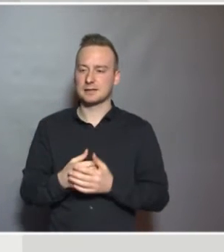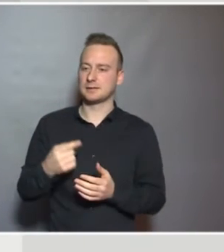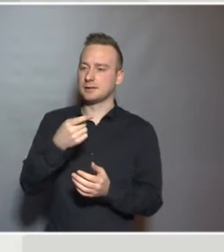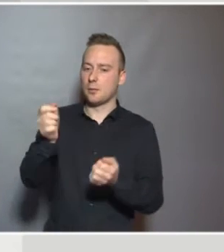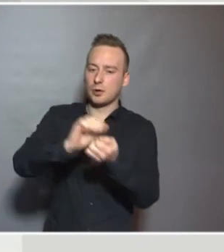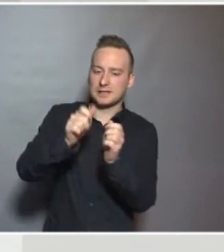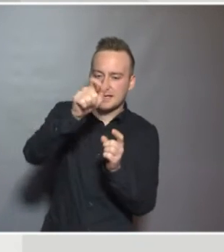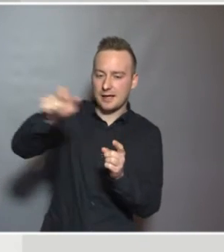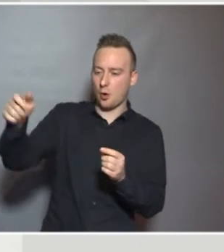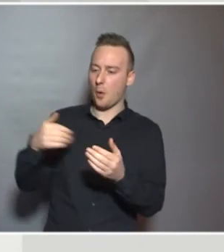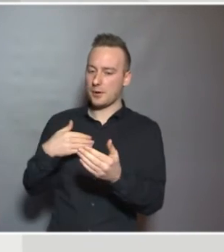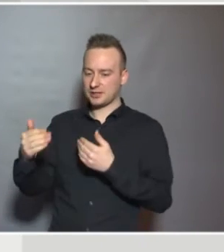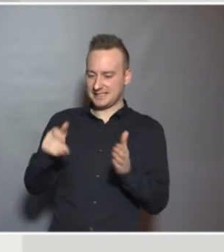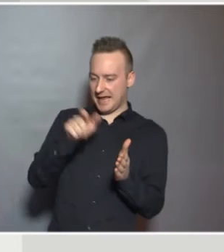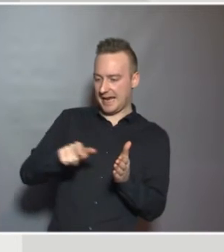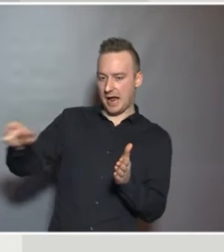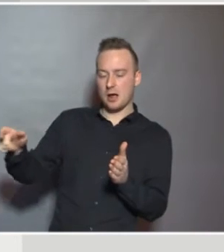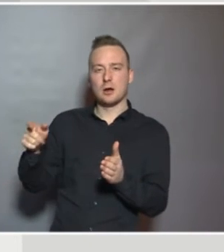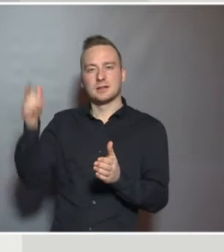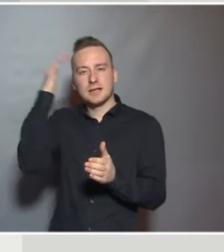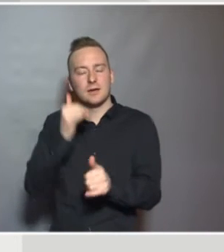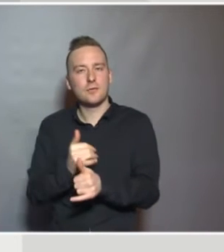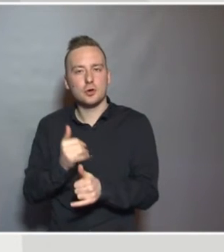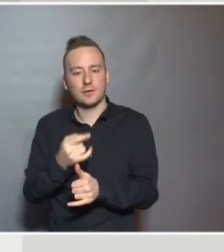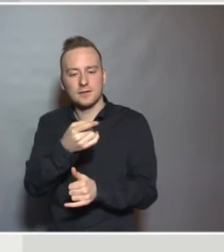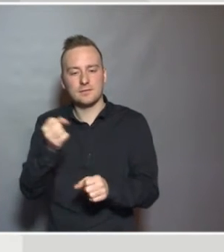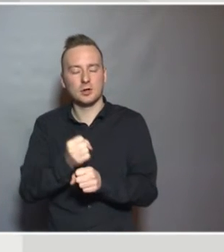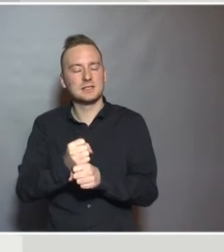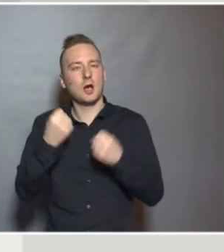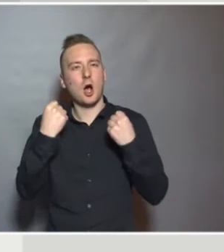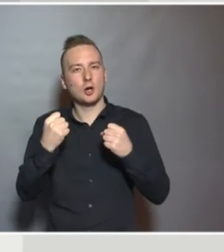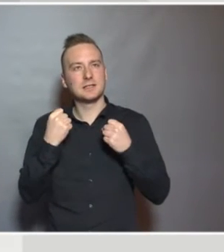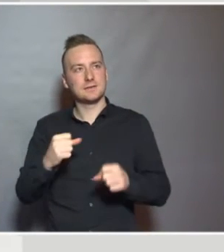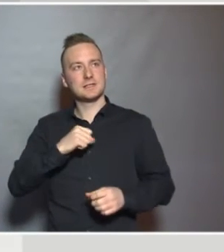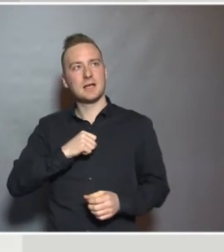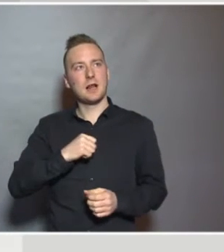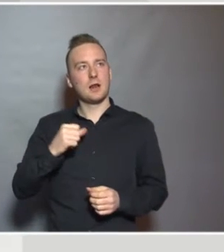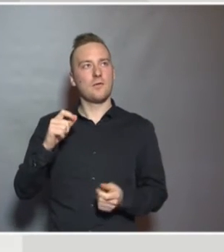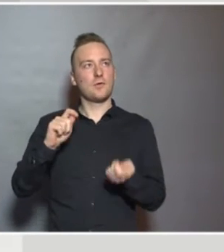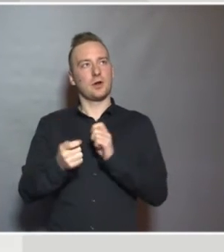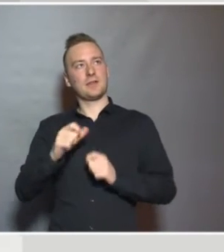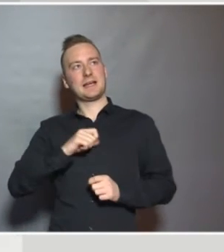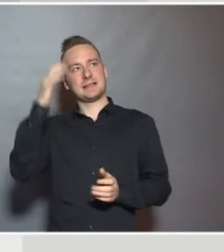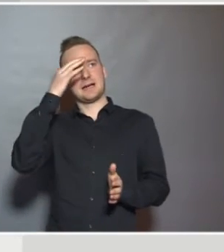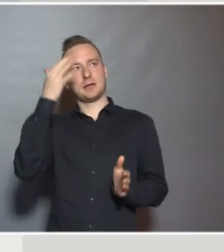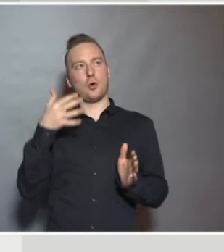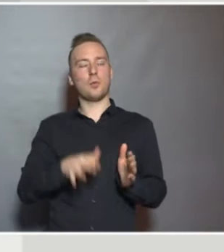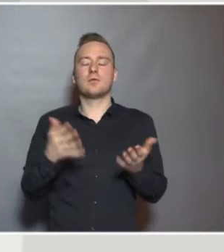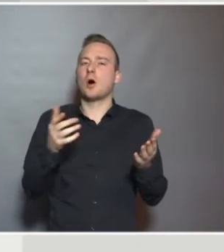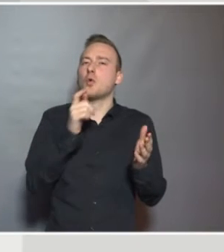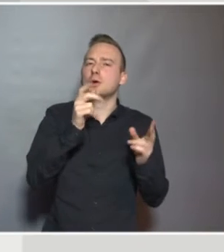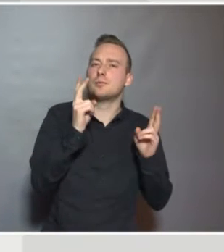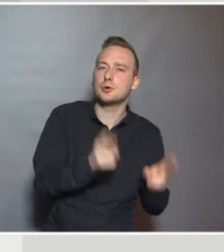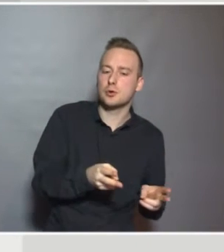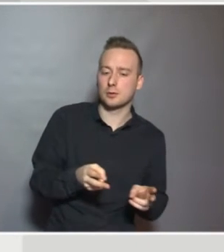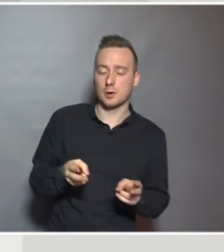practitioners to think about how they are actively changing their thinking, about the words that are used and